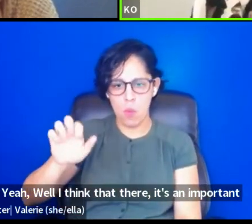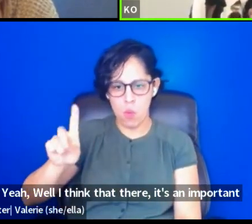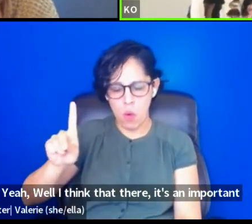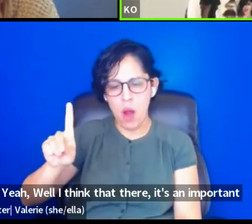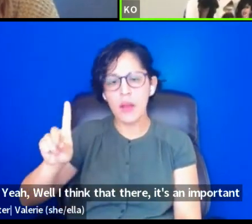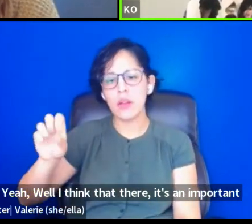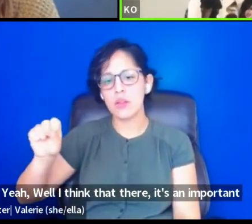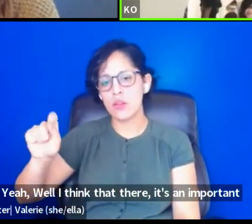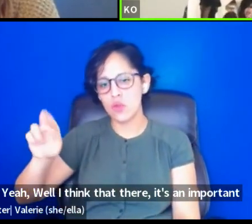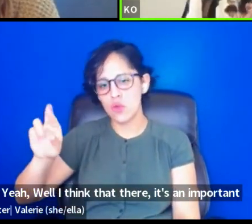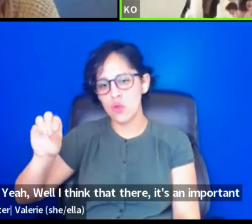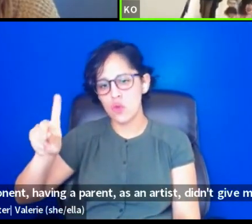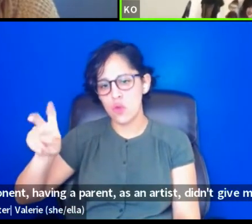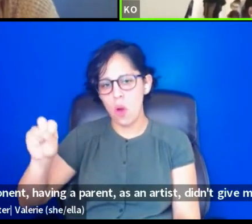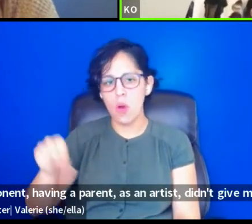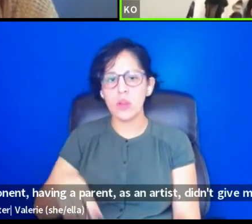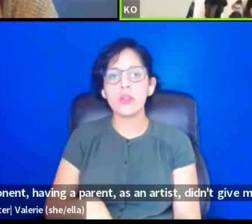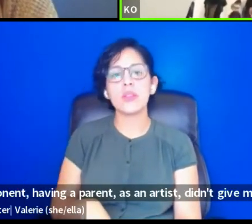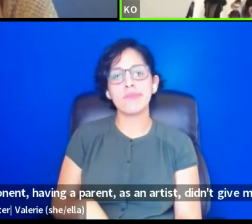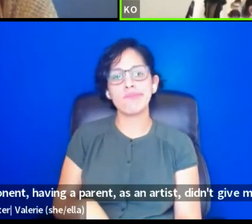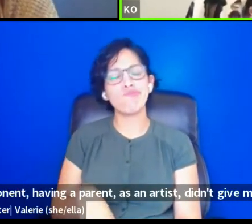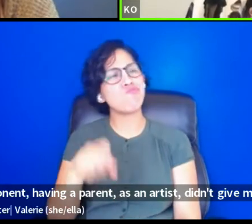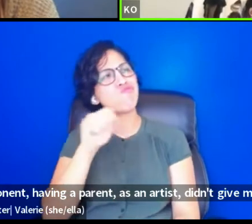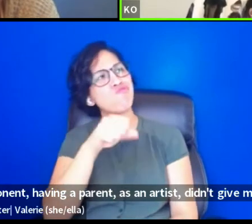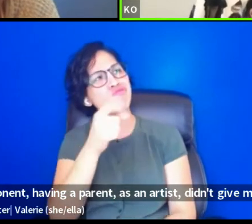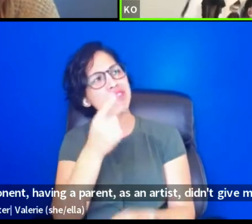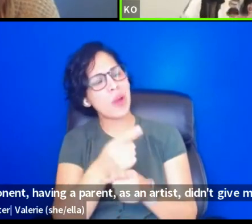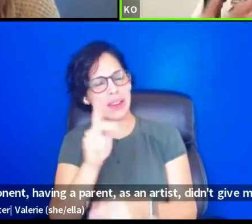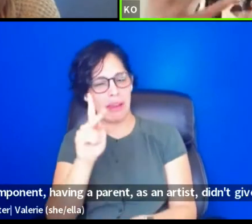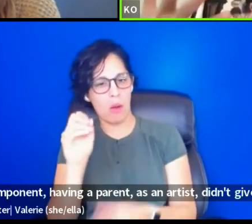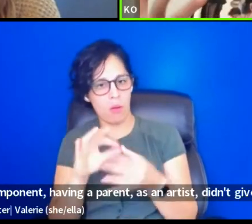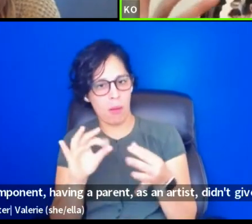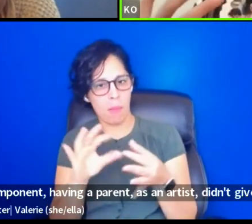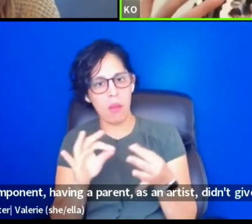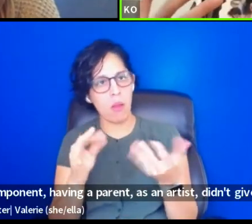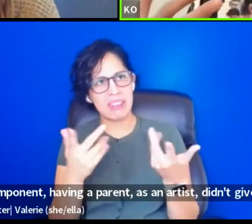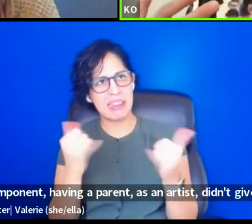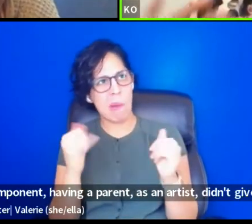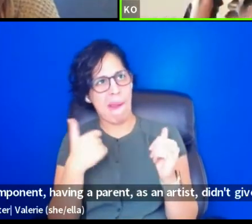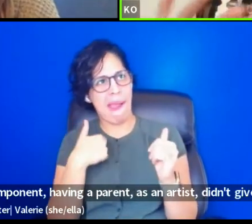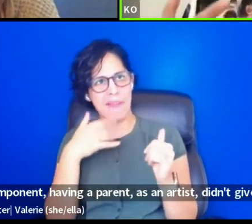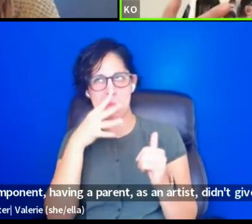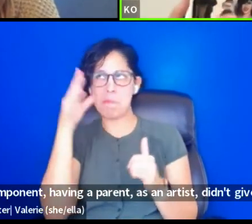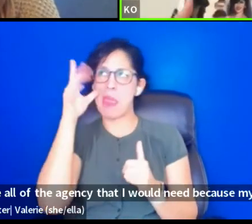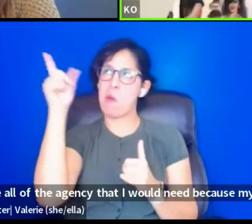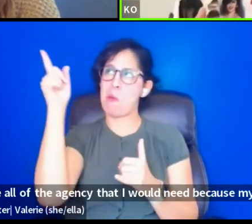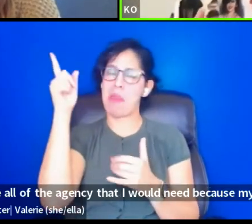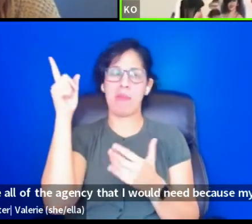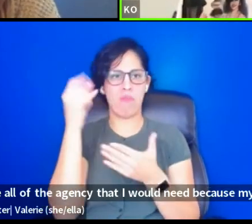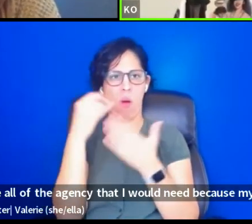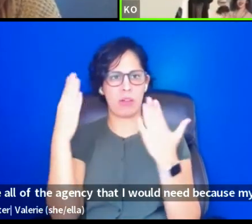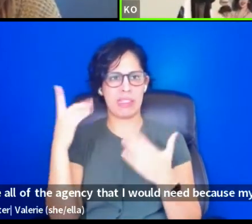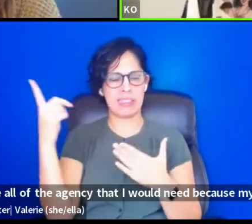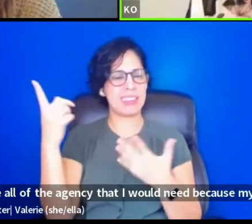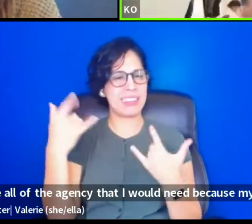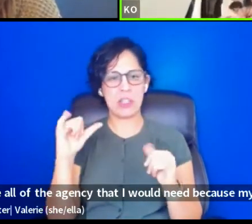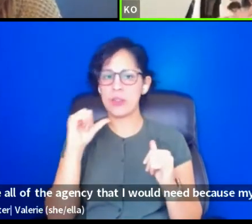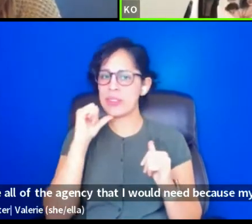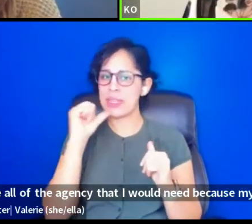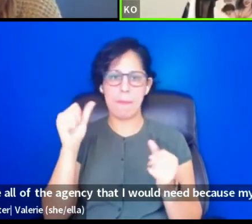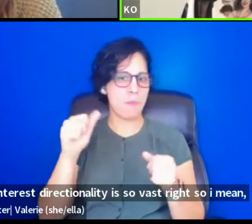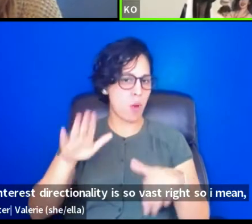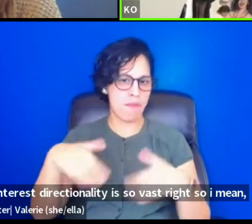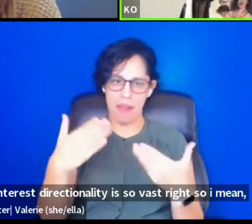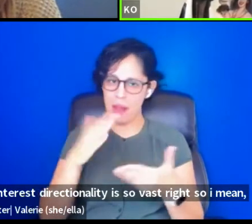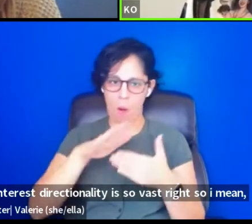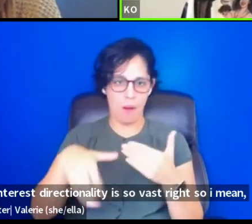didn't give me all of the agency that I would need because my intersectionality is so vast, right? So, mean, even as an